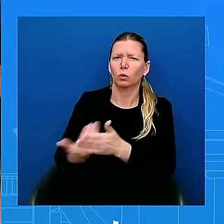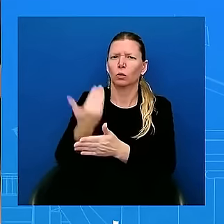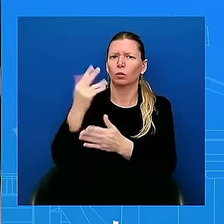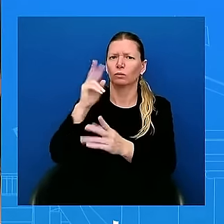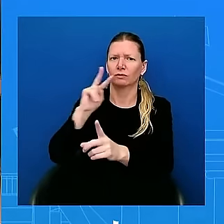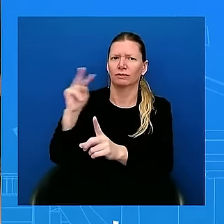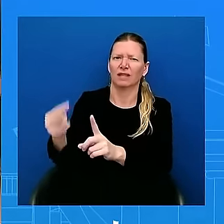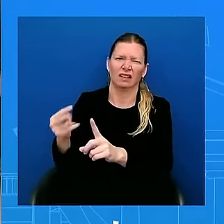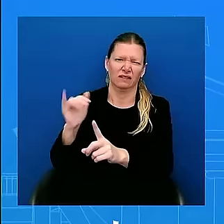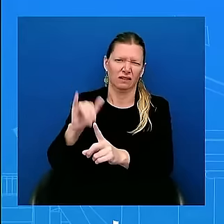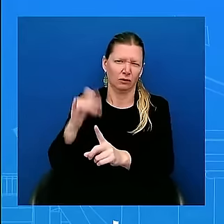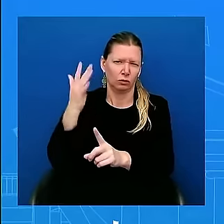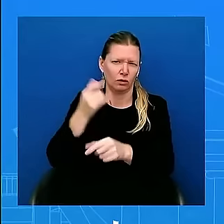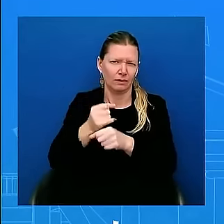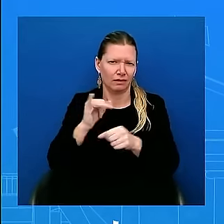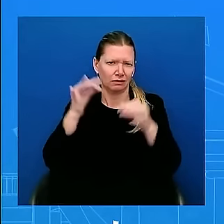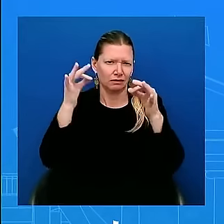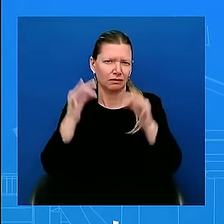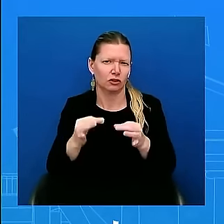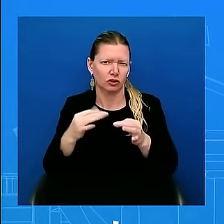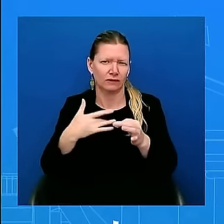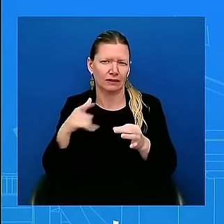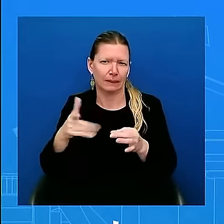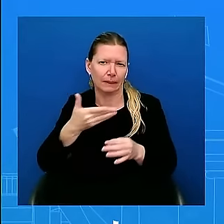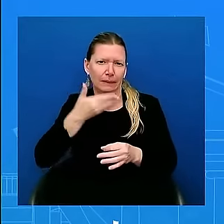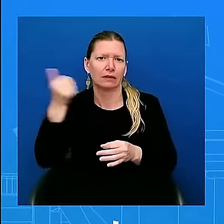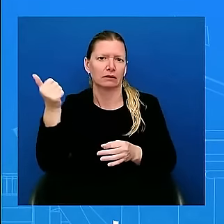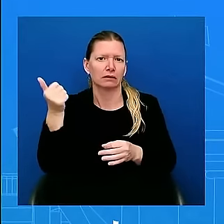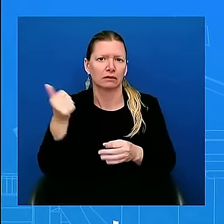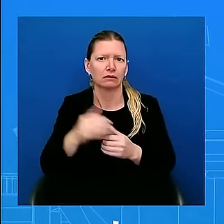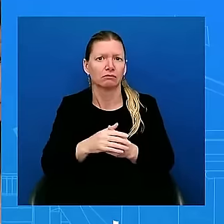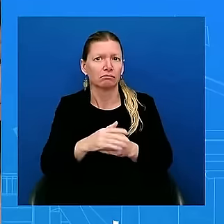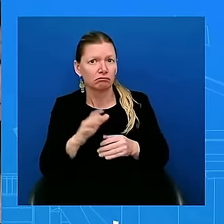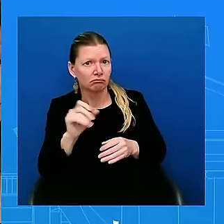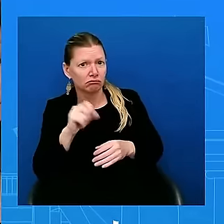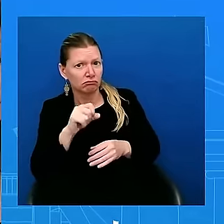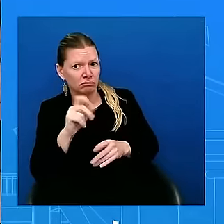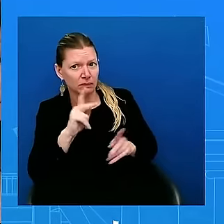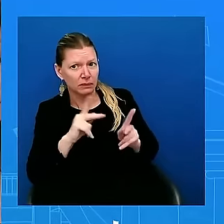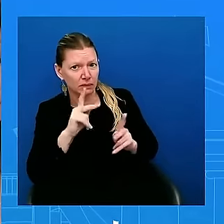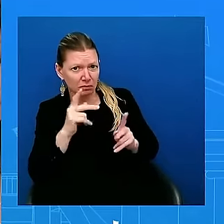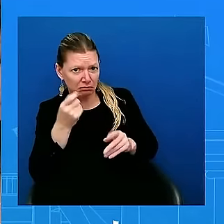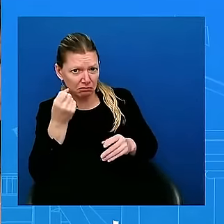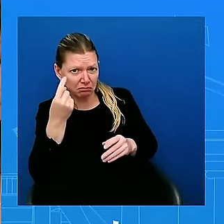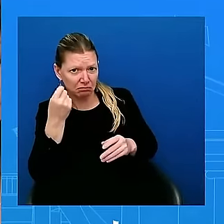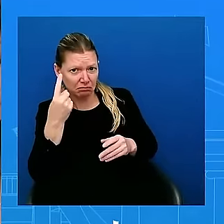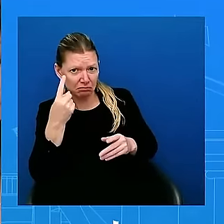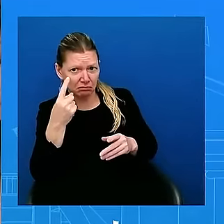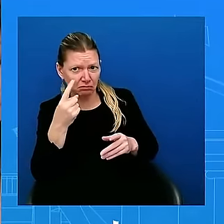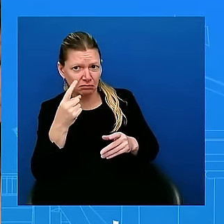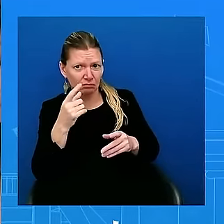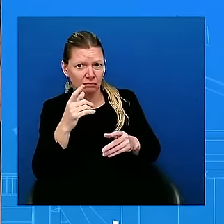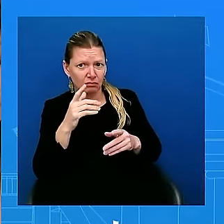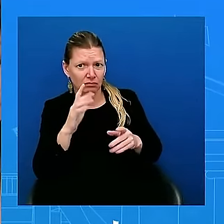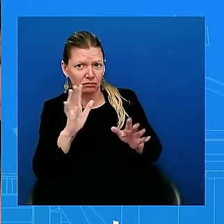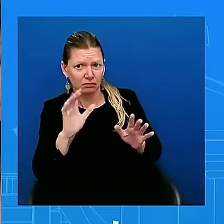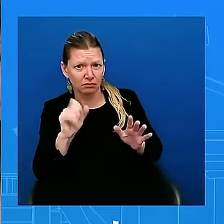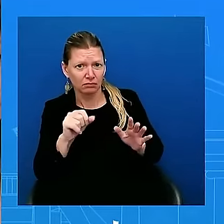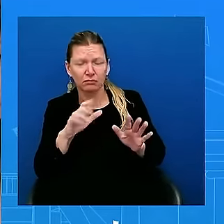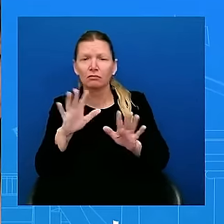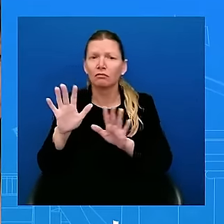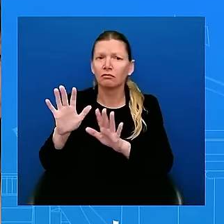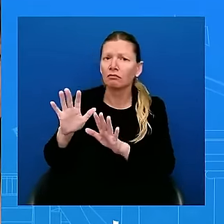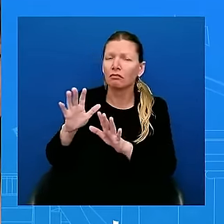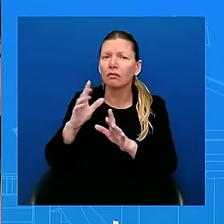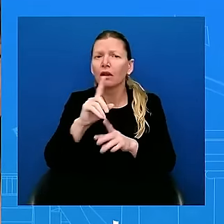on. think it's clear. I do. I think the American people do. For several weeks, the White House has said multiple times the president was not going to leave the